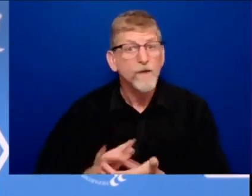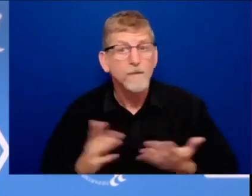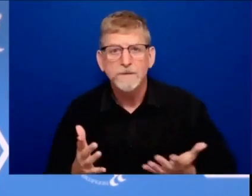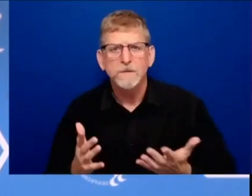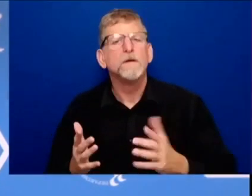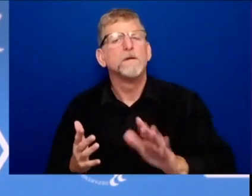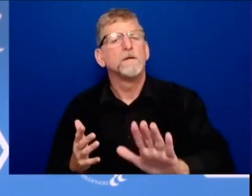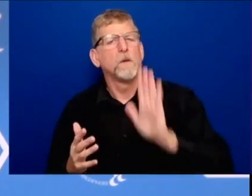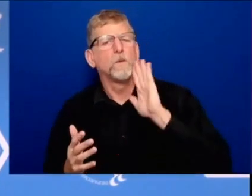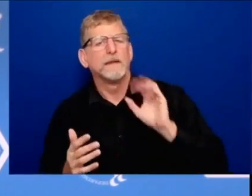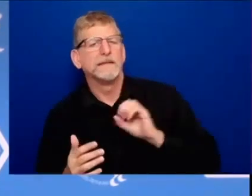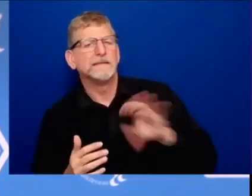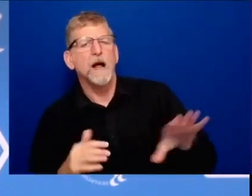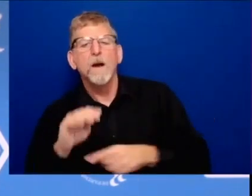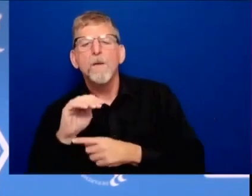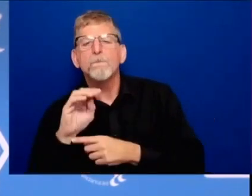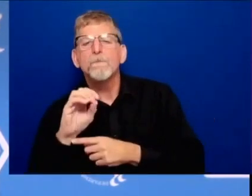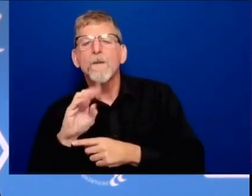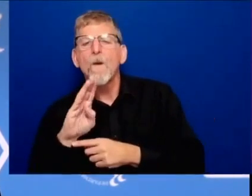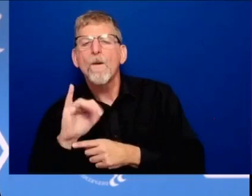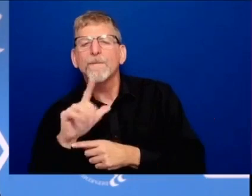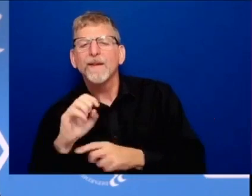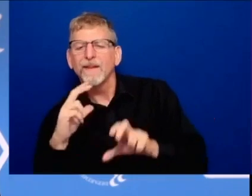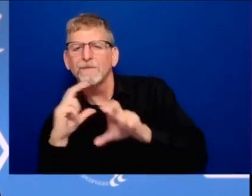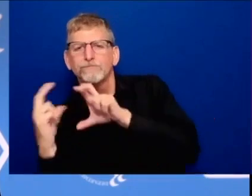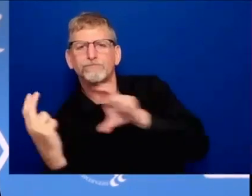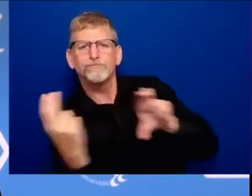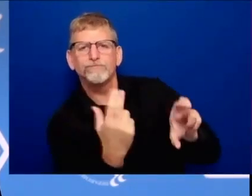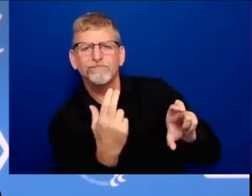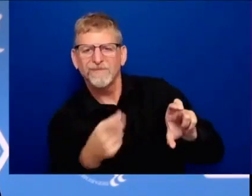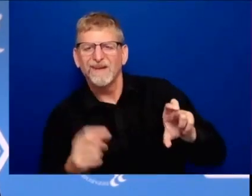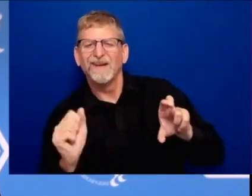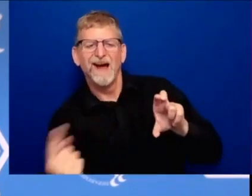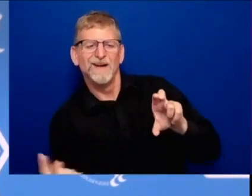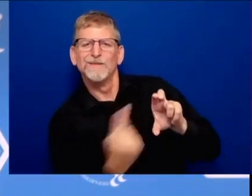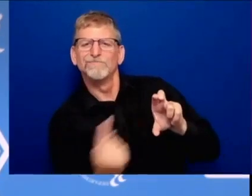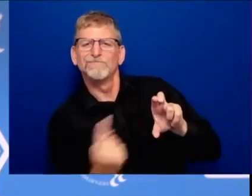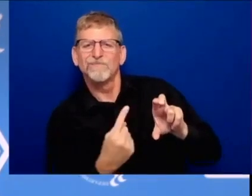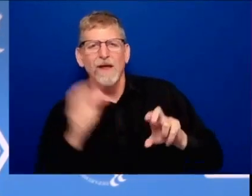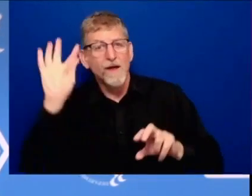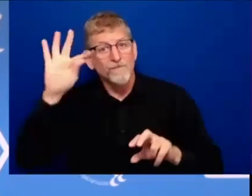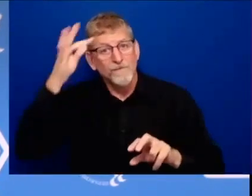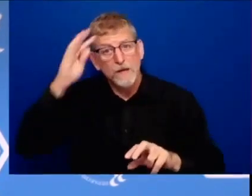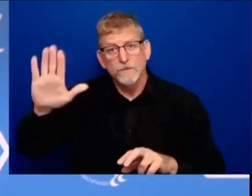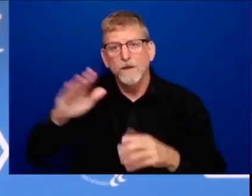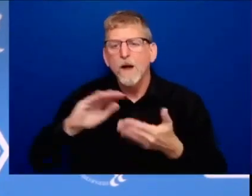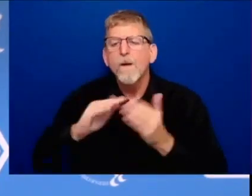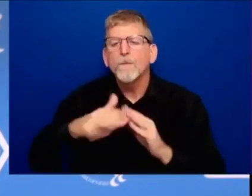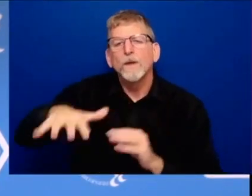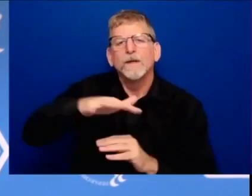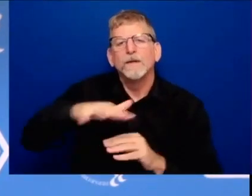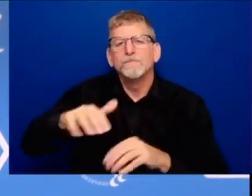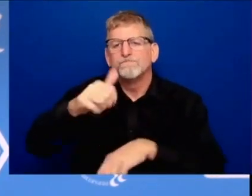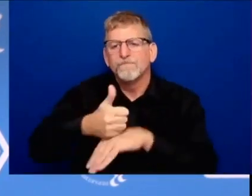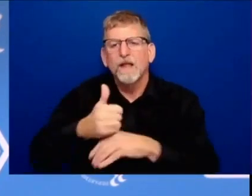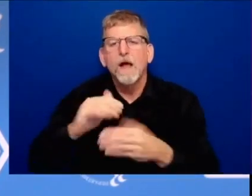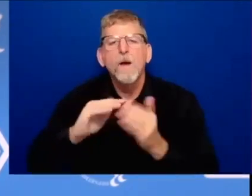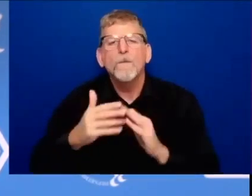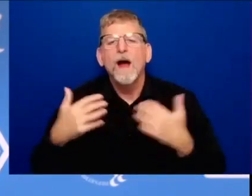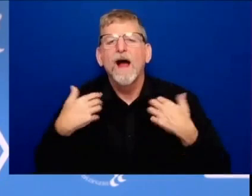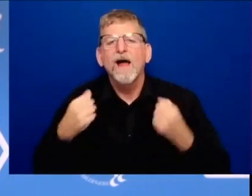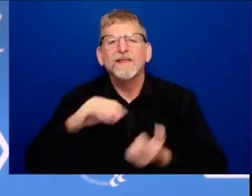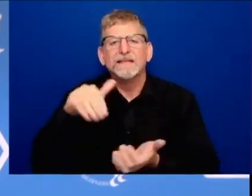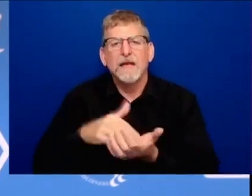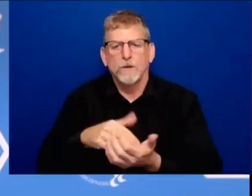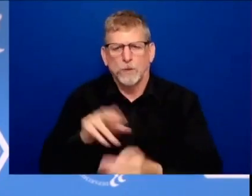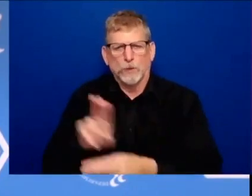to community health centers federally run community health centers take care of the poorest of the poor that reached the hardest hit in the